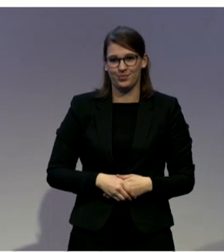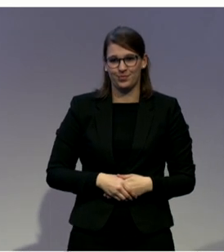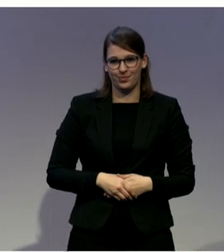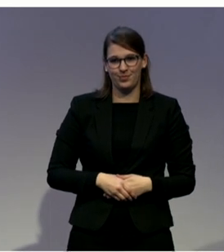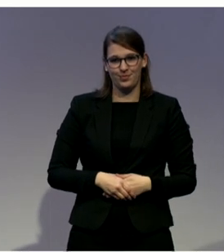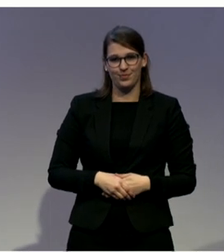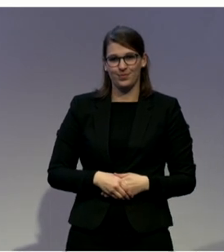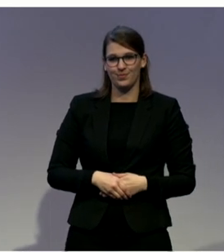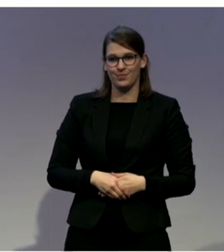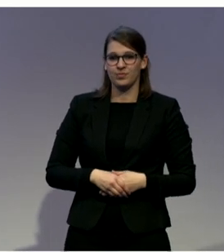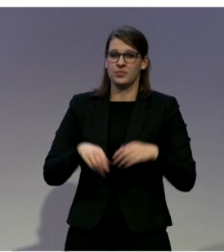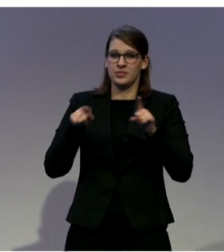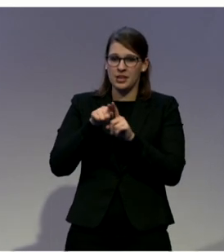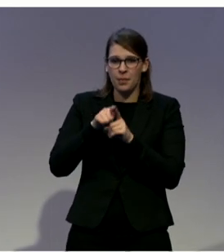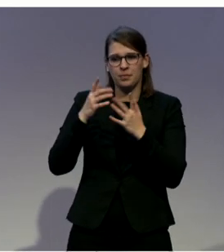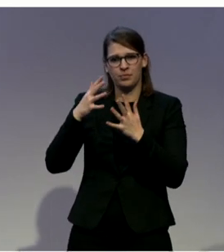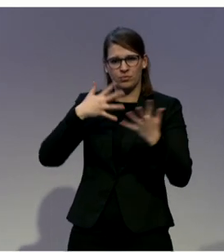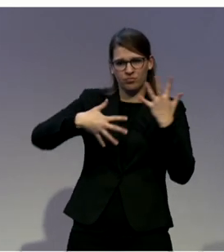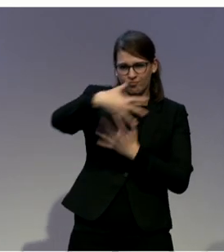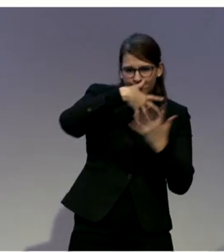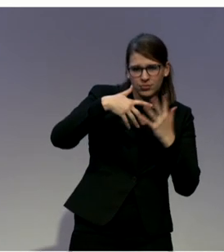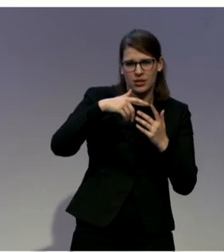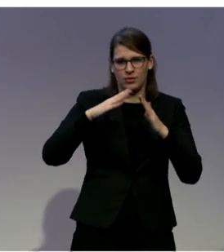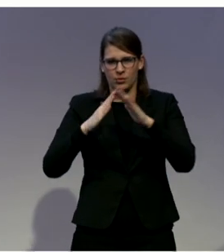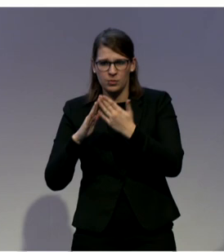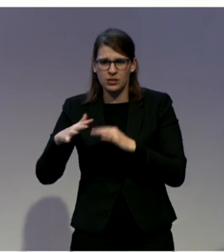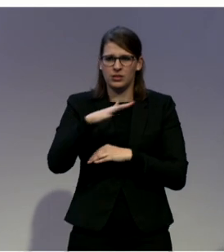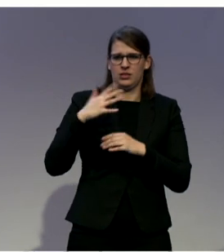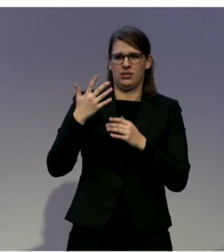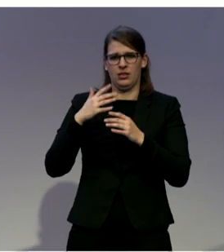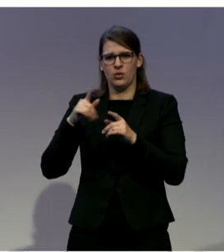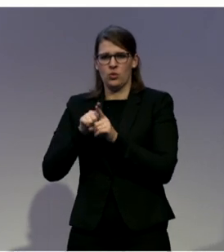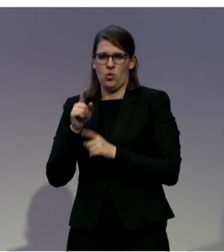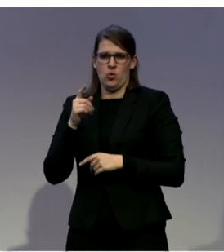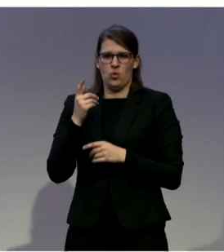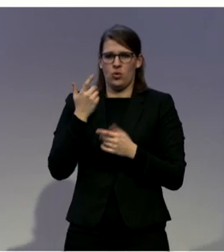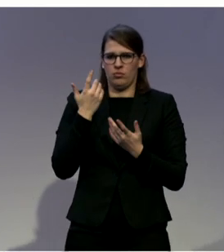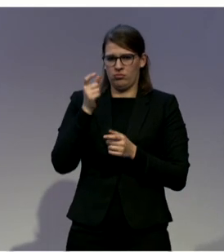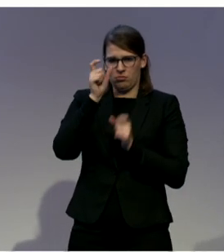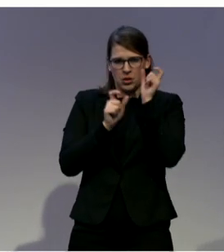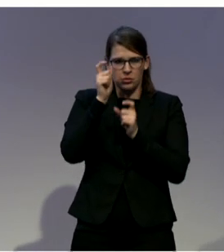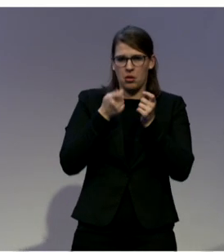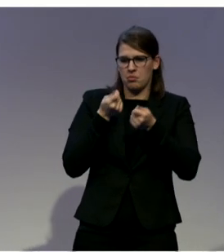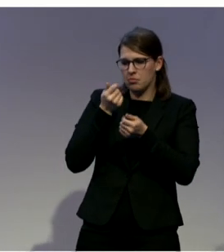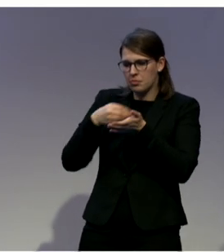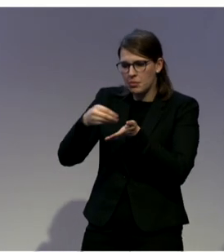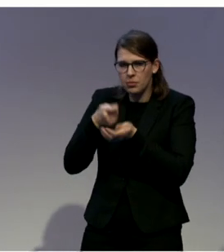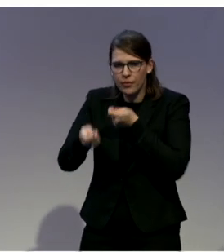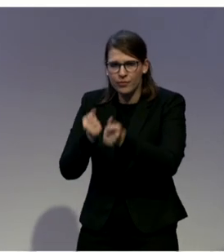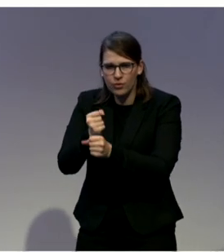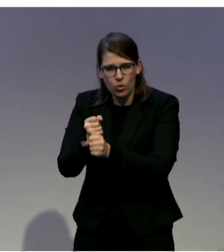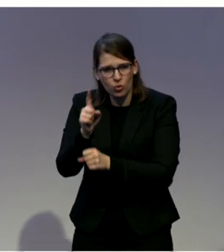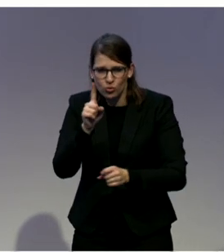natural support, not only by the paid staff. And also using the tool of support intensity